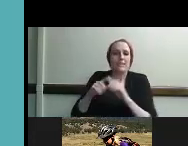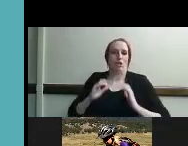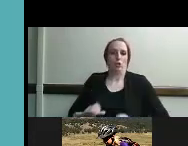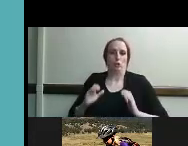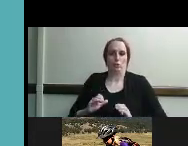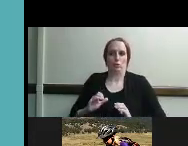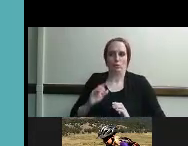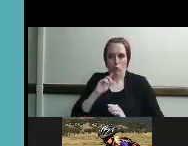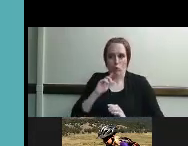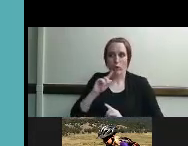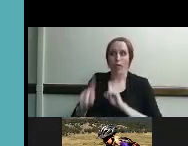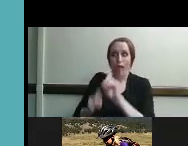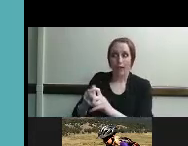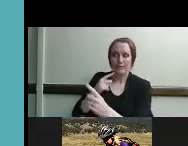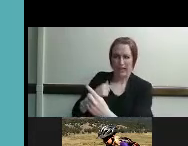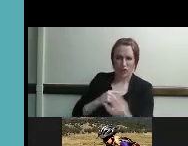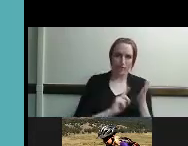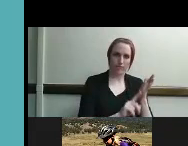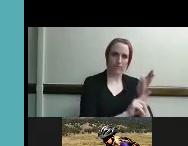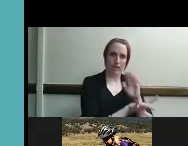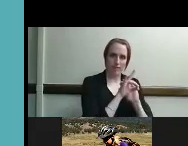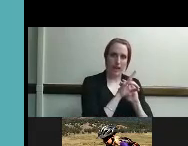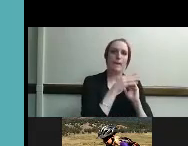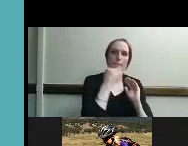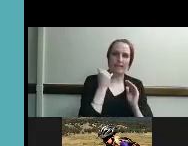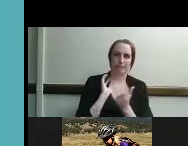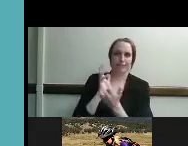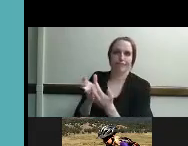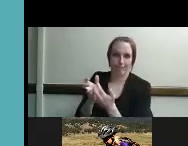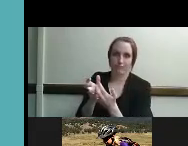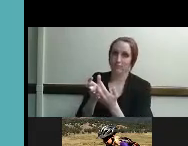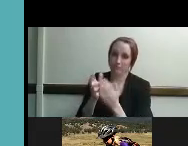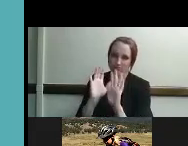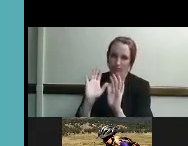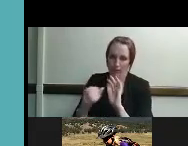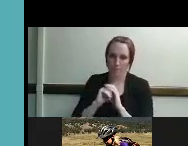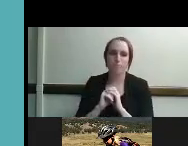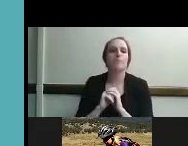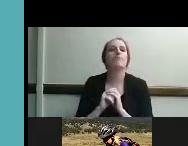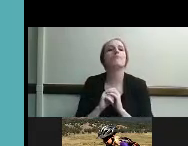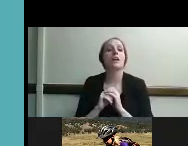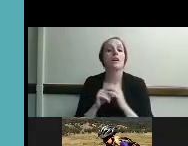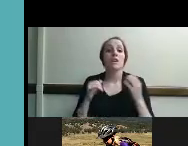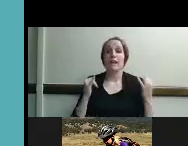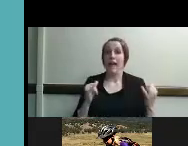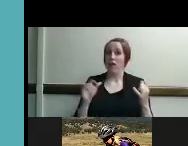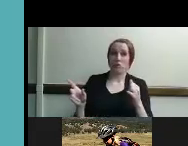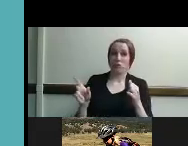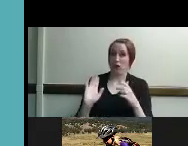all right so this would be our first spot where we'd like to ask if you have any questions of us